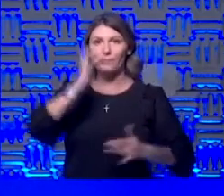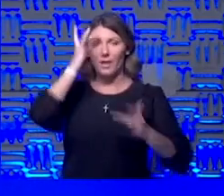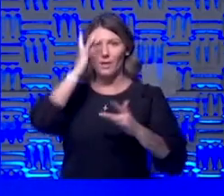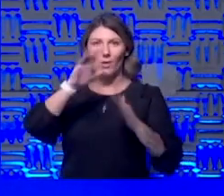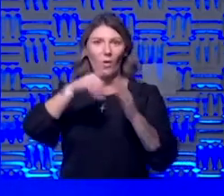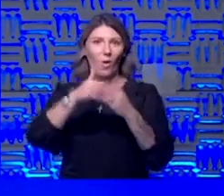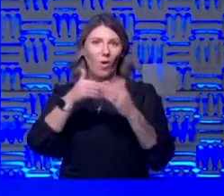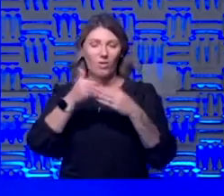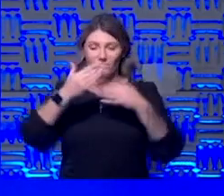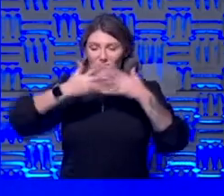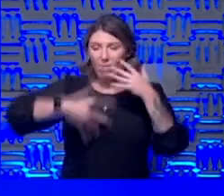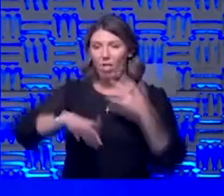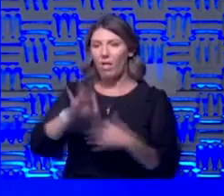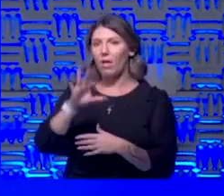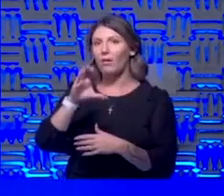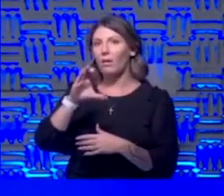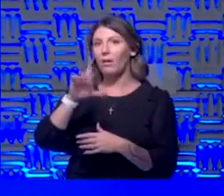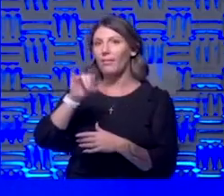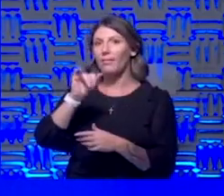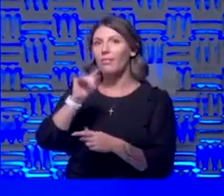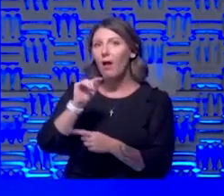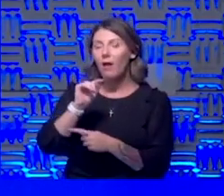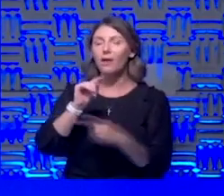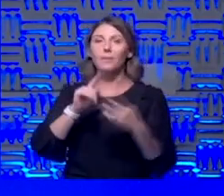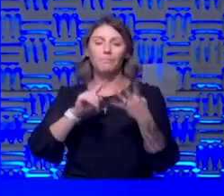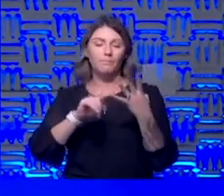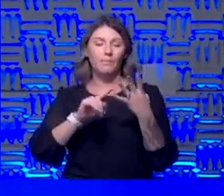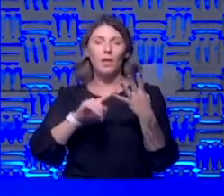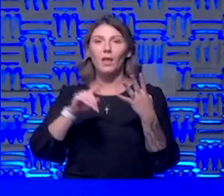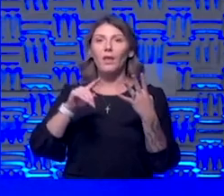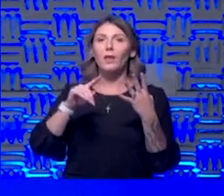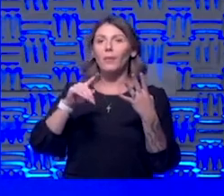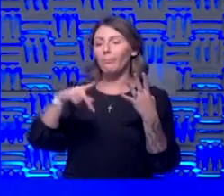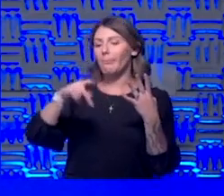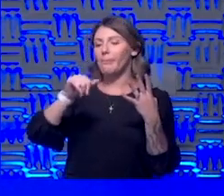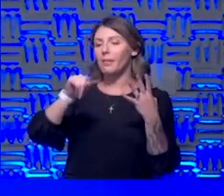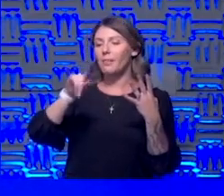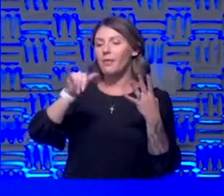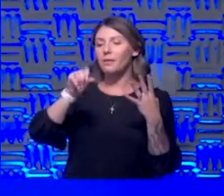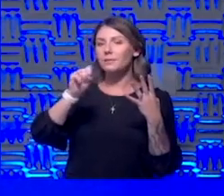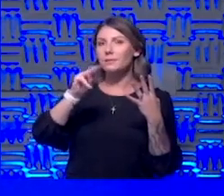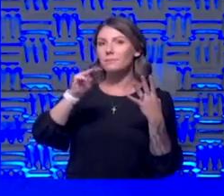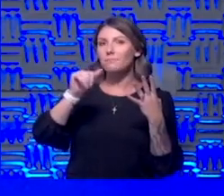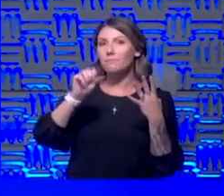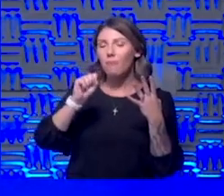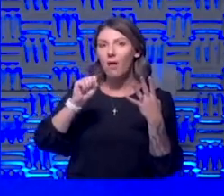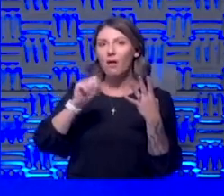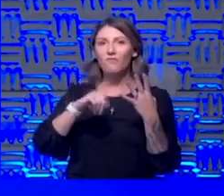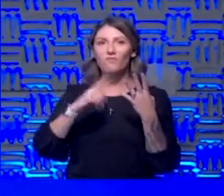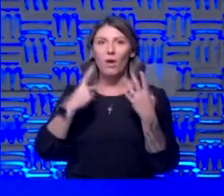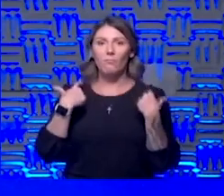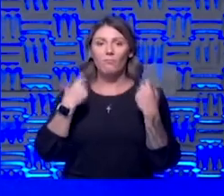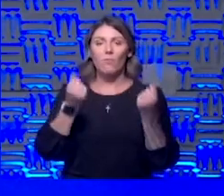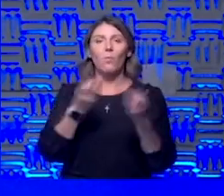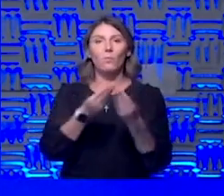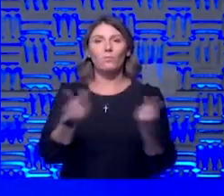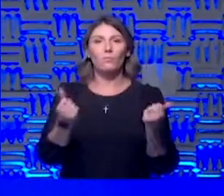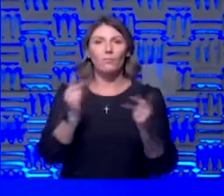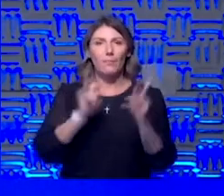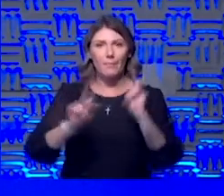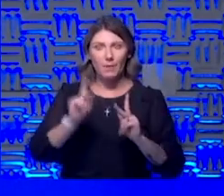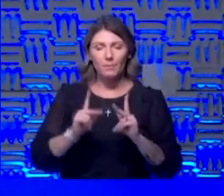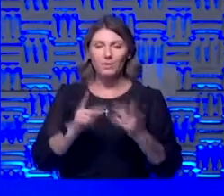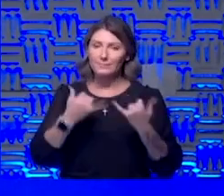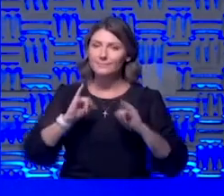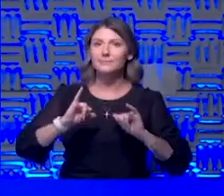all of the blood clotting and then of course convalescent plasma or serum from recovered uh people so there are still